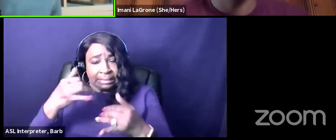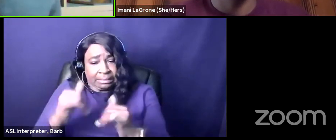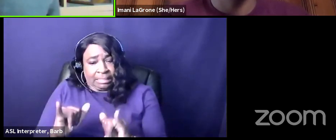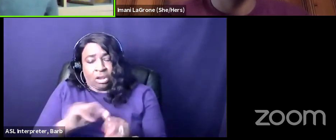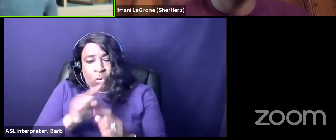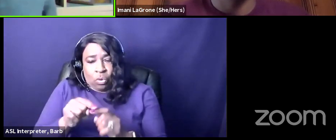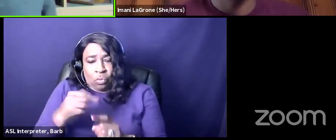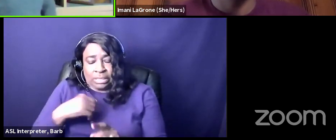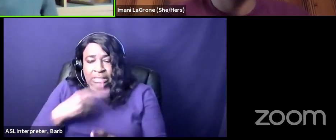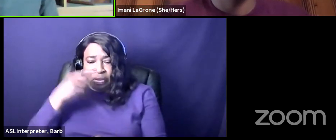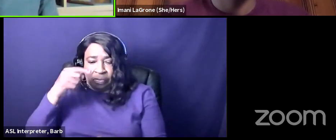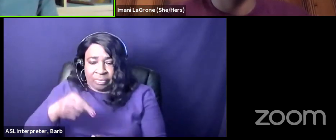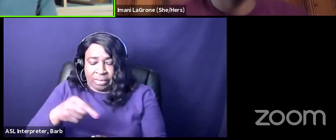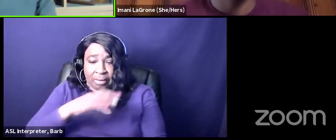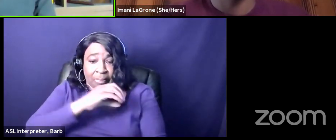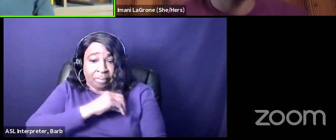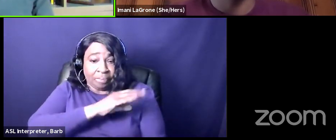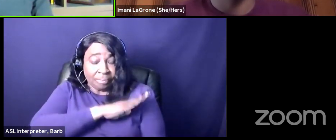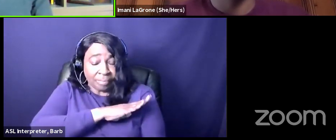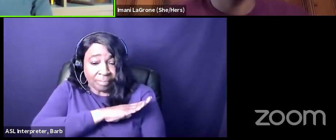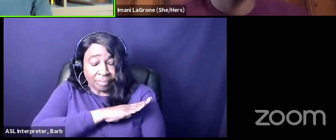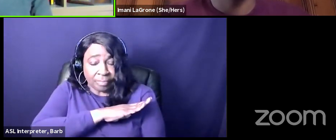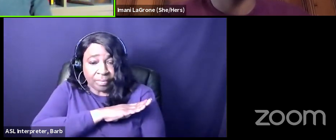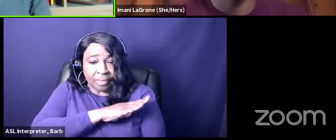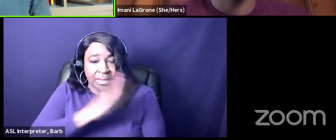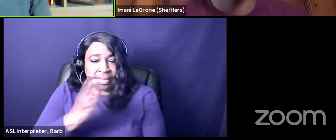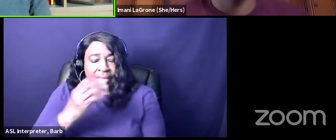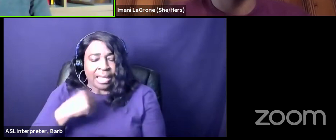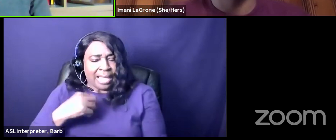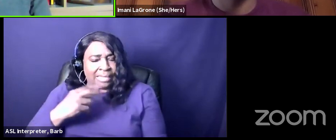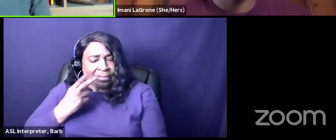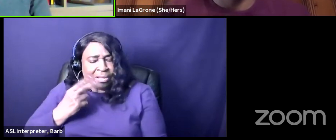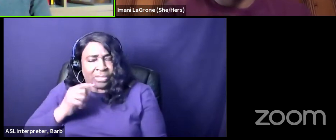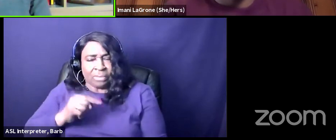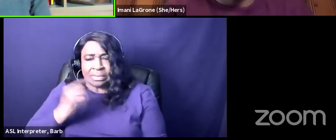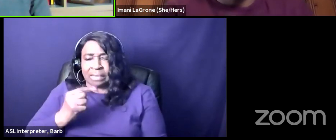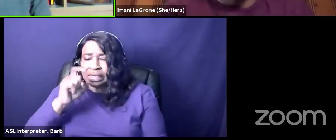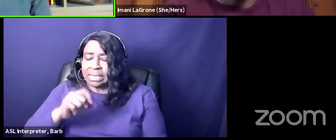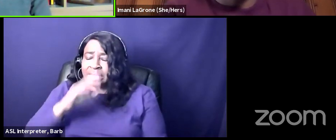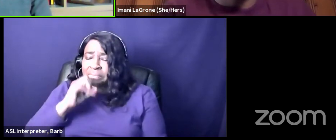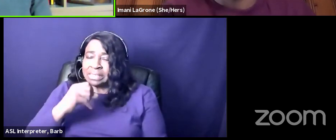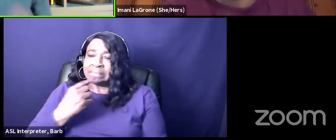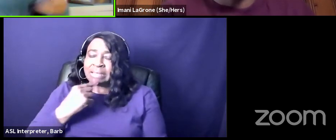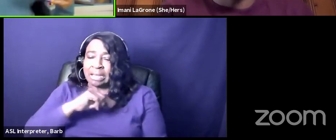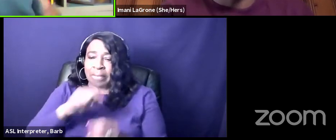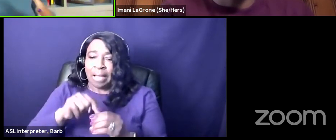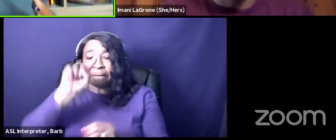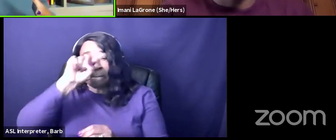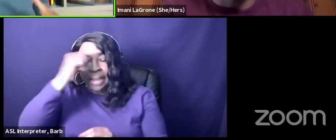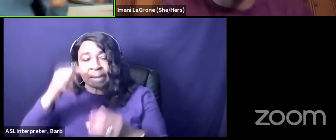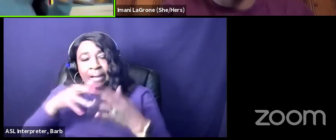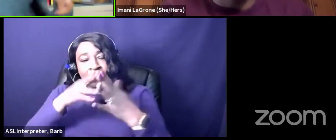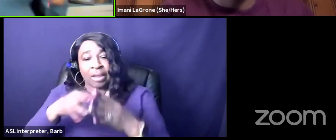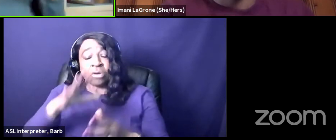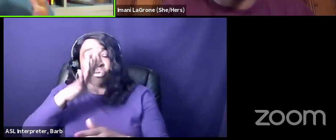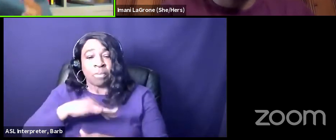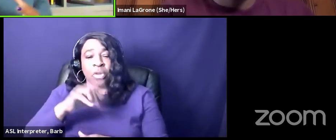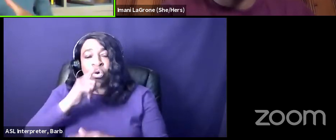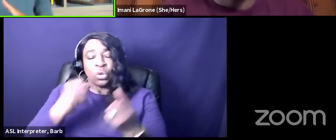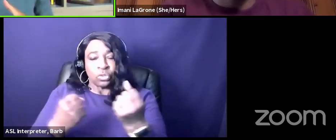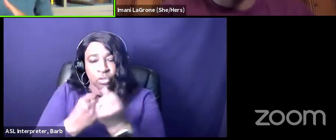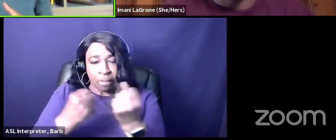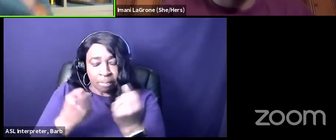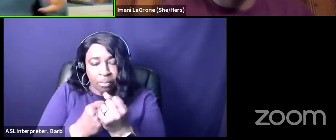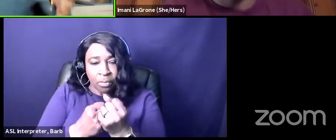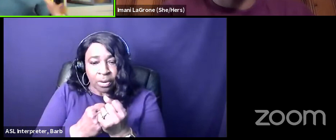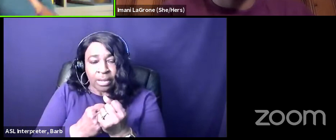this with barack obama and king and i thought that there was something to be said about black american women who support not just the big